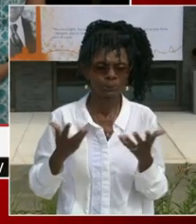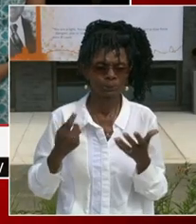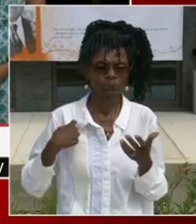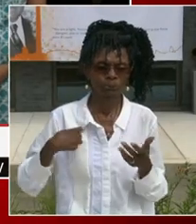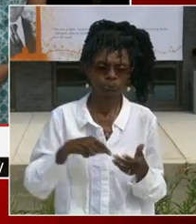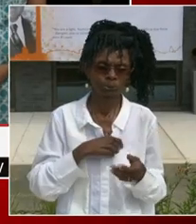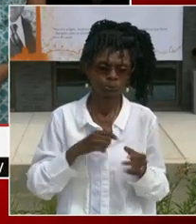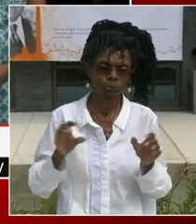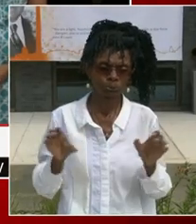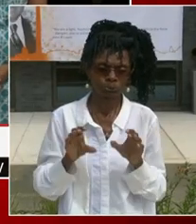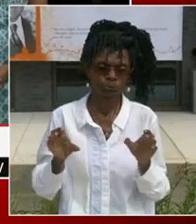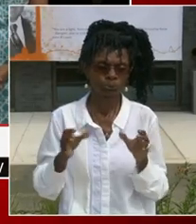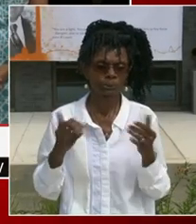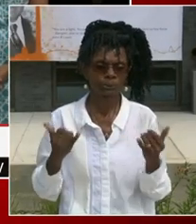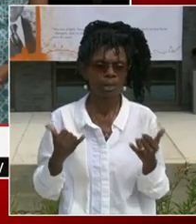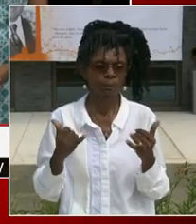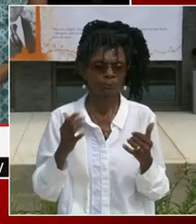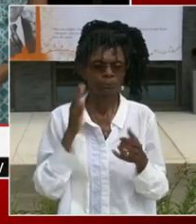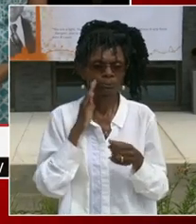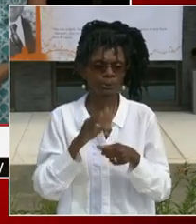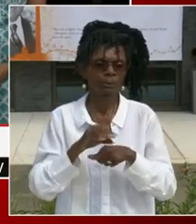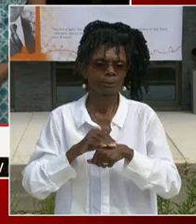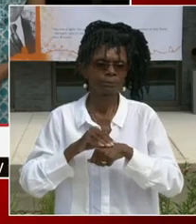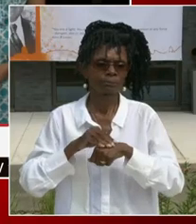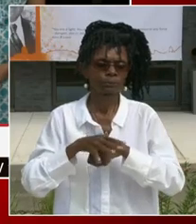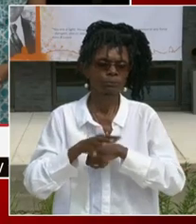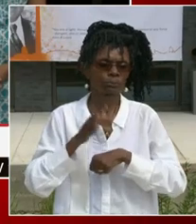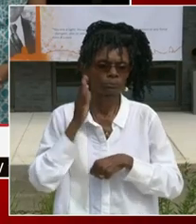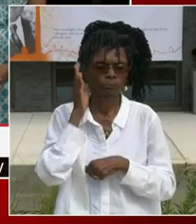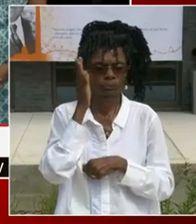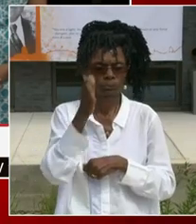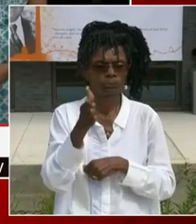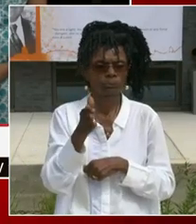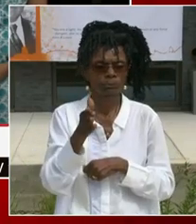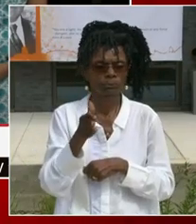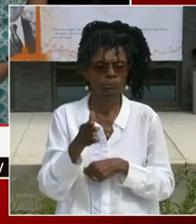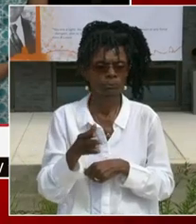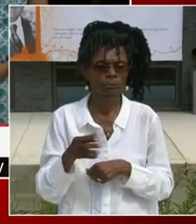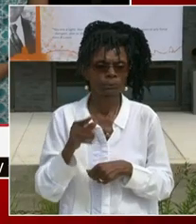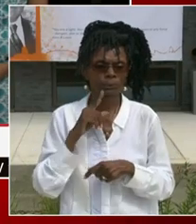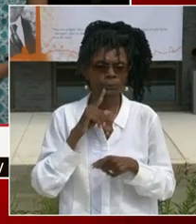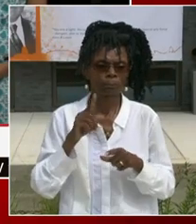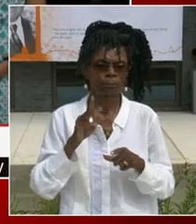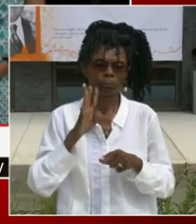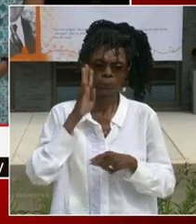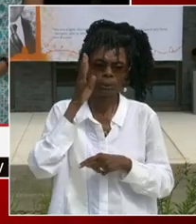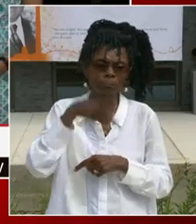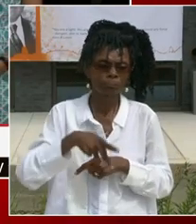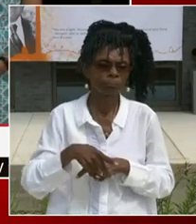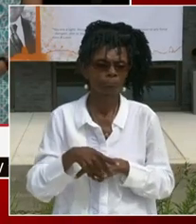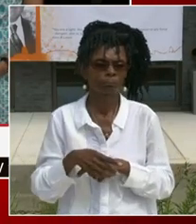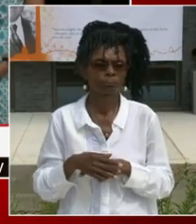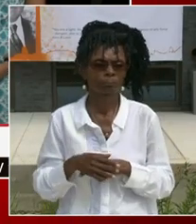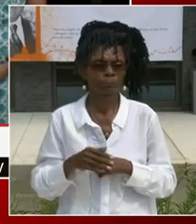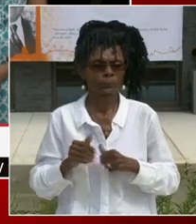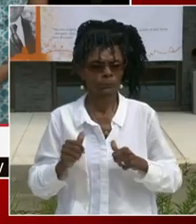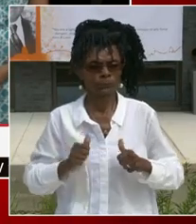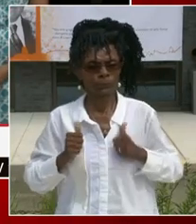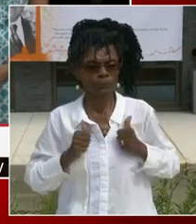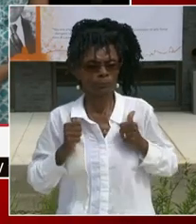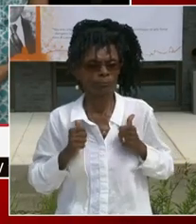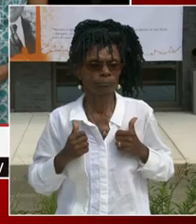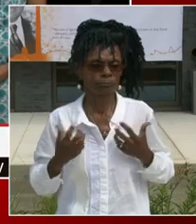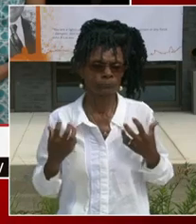people not so young, to stand up, to speak up, and to speak out, to be brave, to be